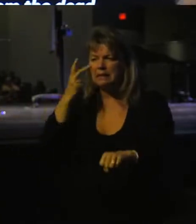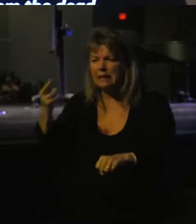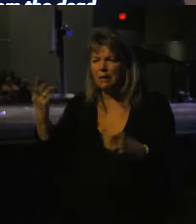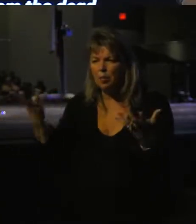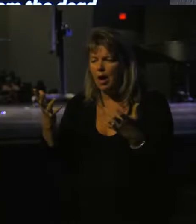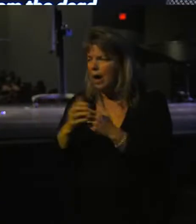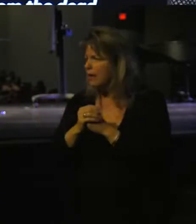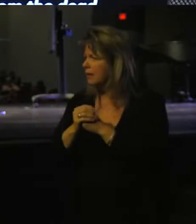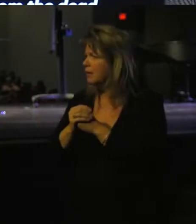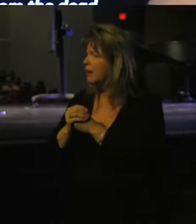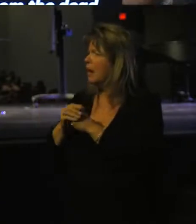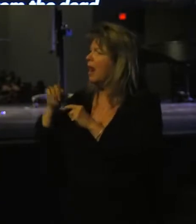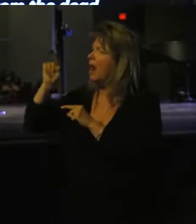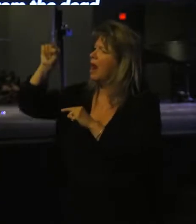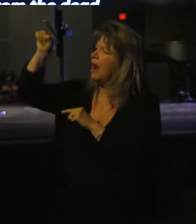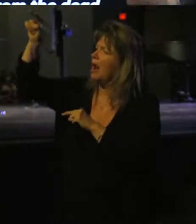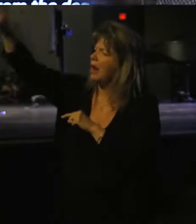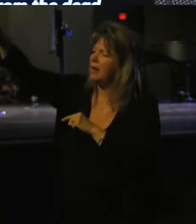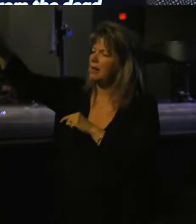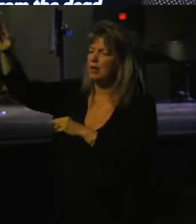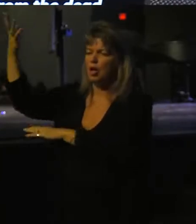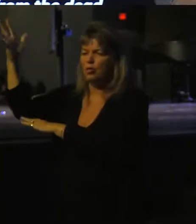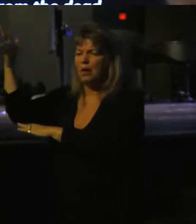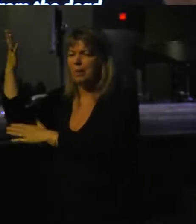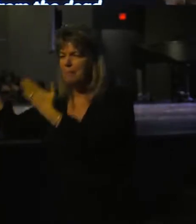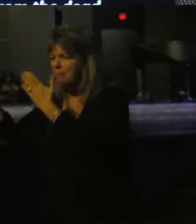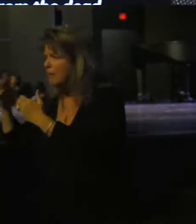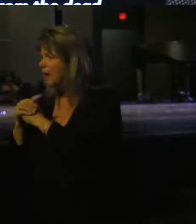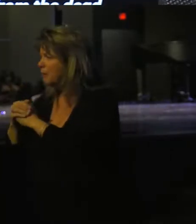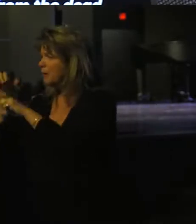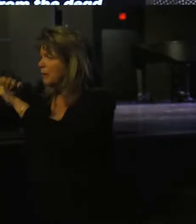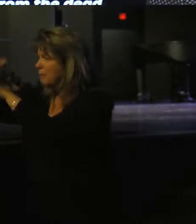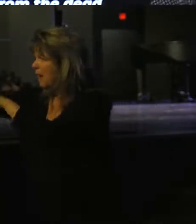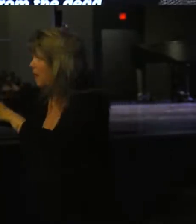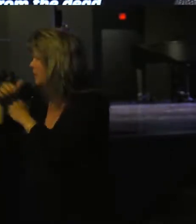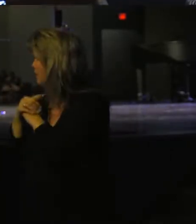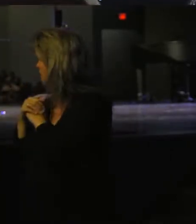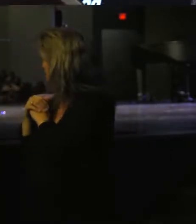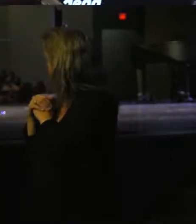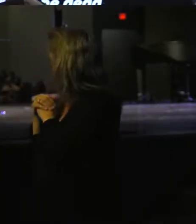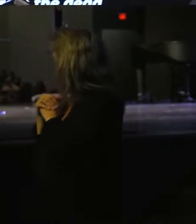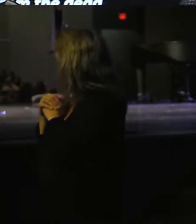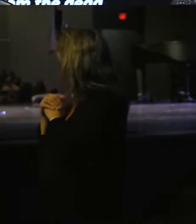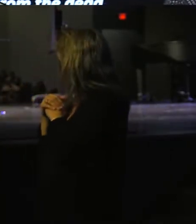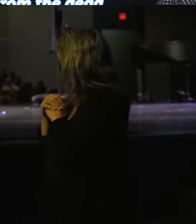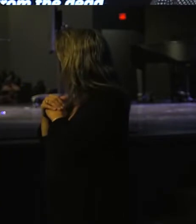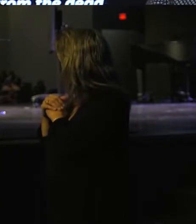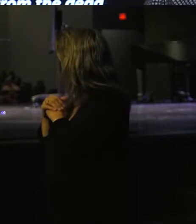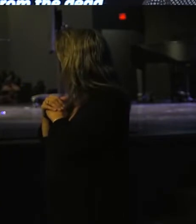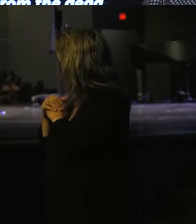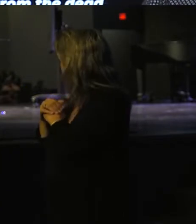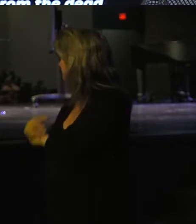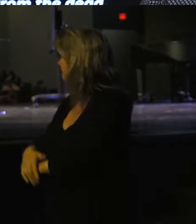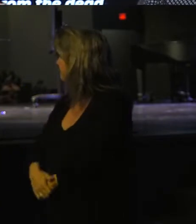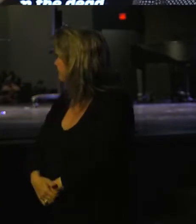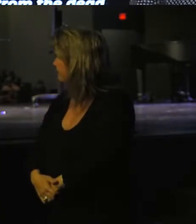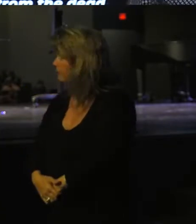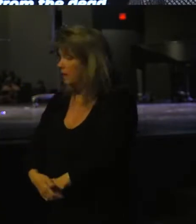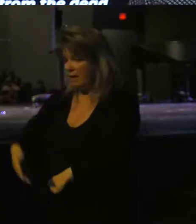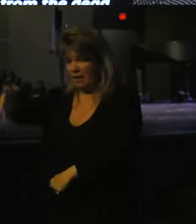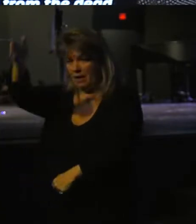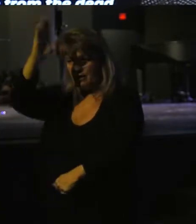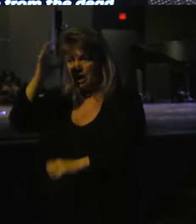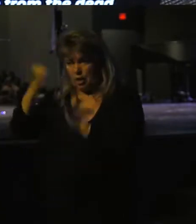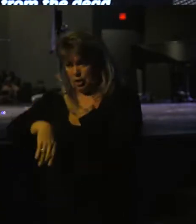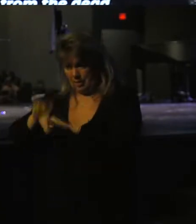Did he just look off in the distance and see just a bunch of trees? Maybe he saw a mountain. Can I tell you, I have an answer for you. In John